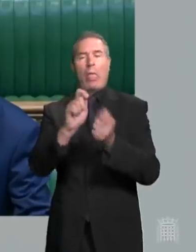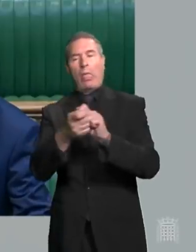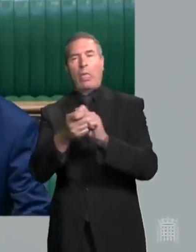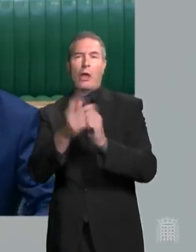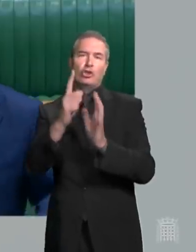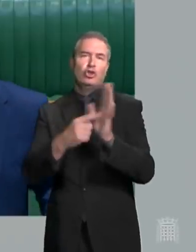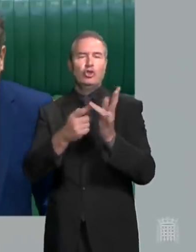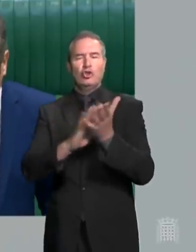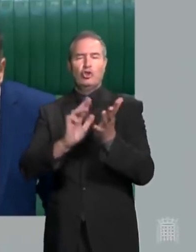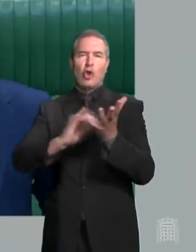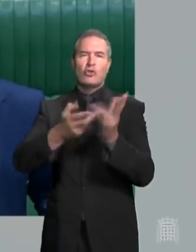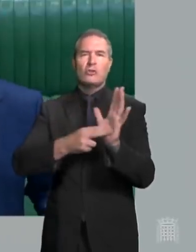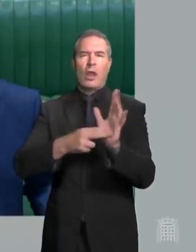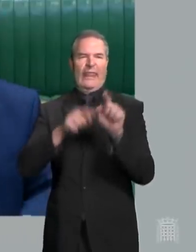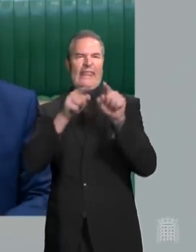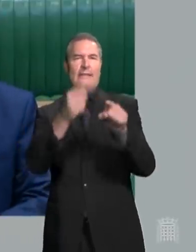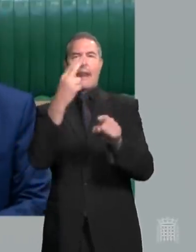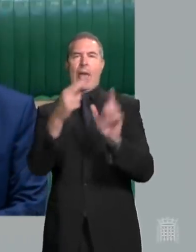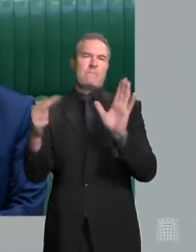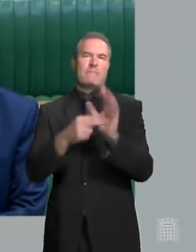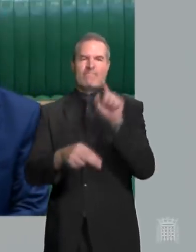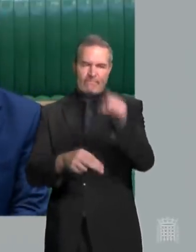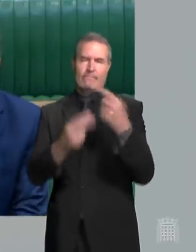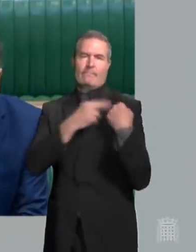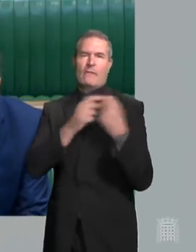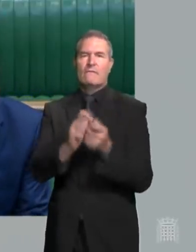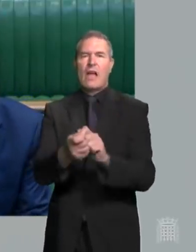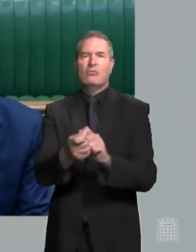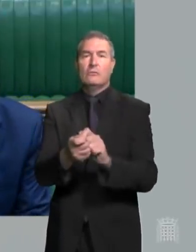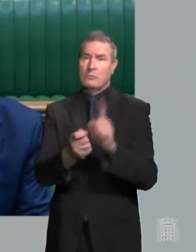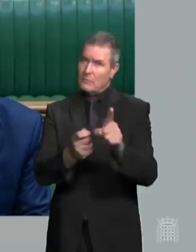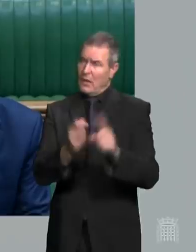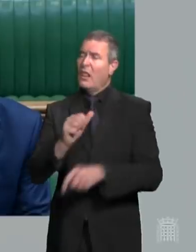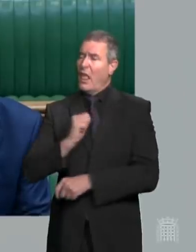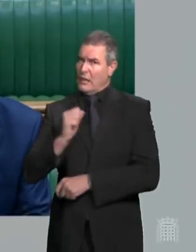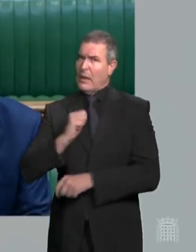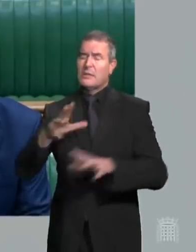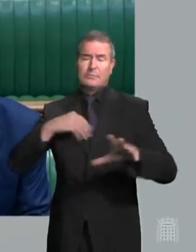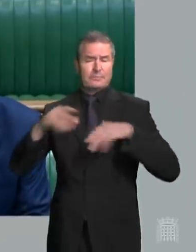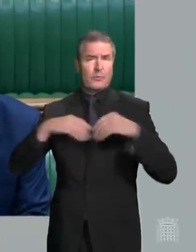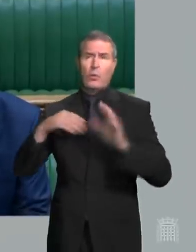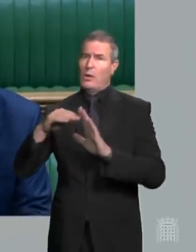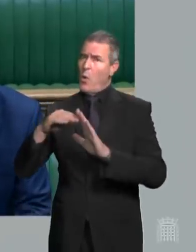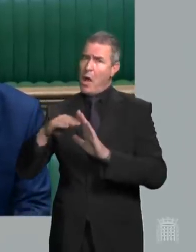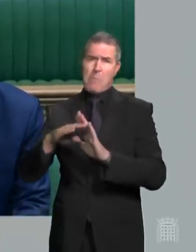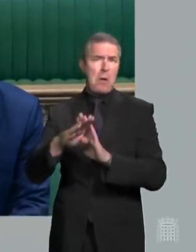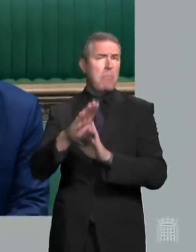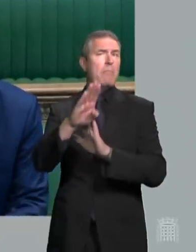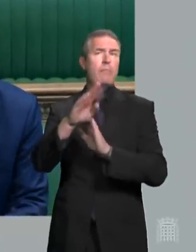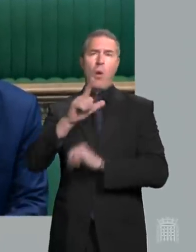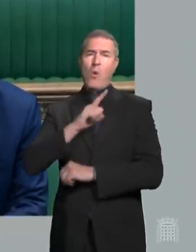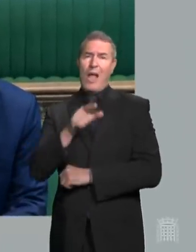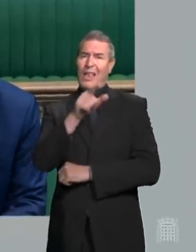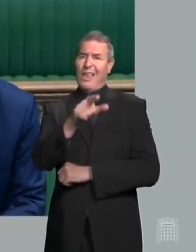And let's be clear, let's be clear why the number of cases will surge so quickly. Because he is taking all